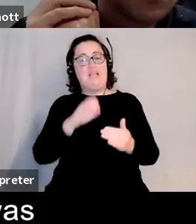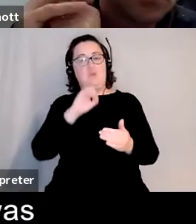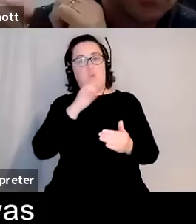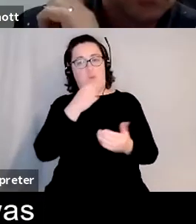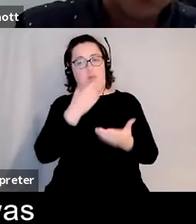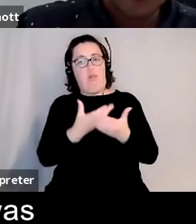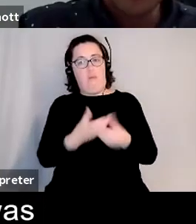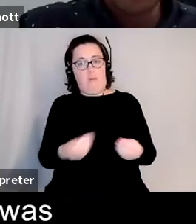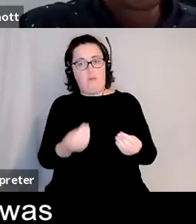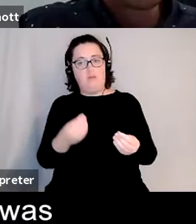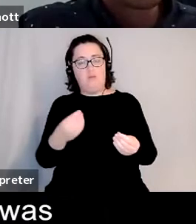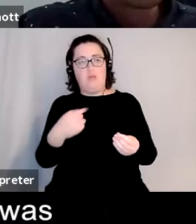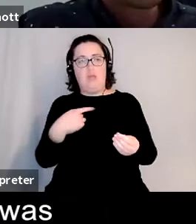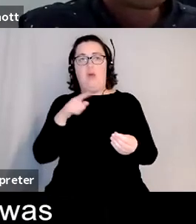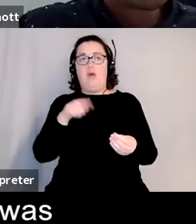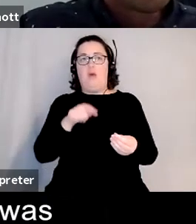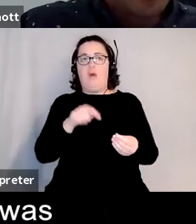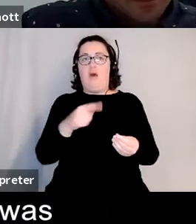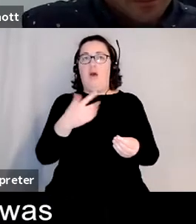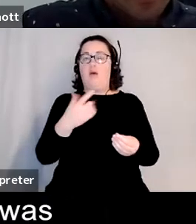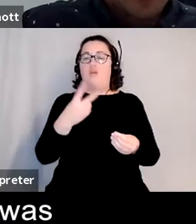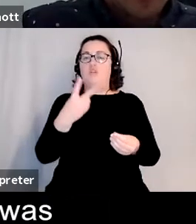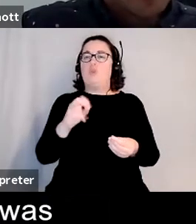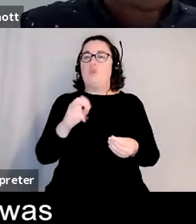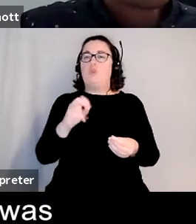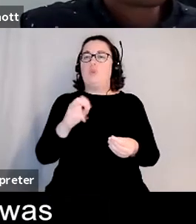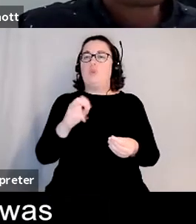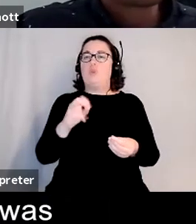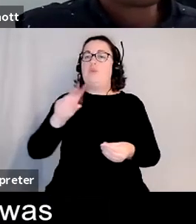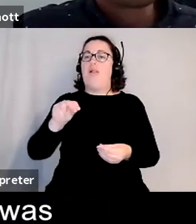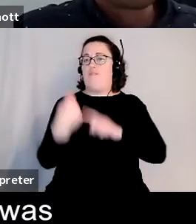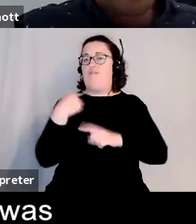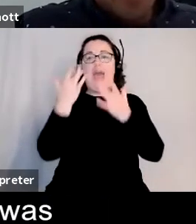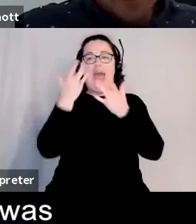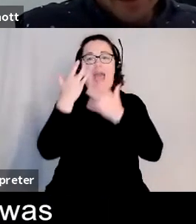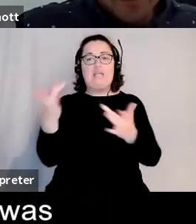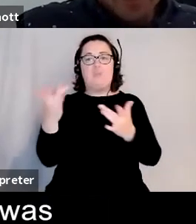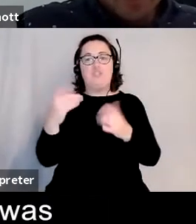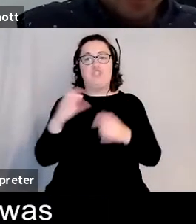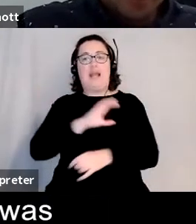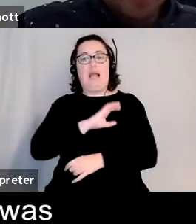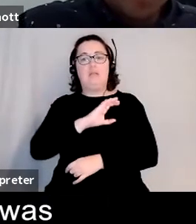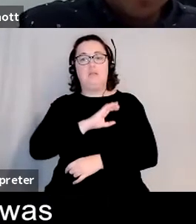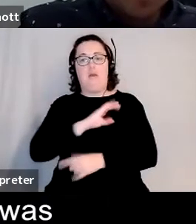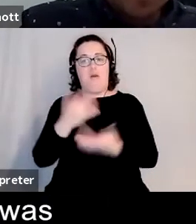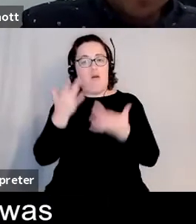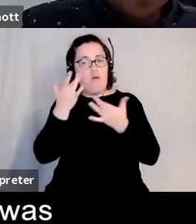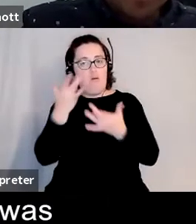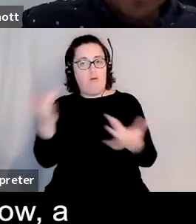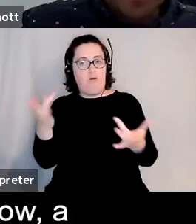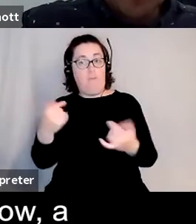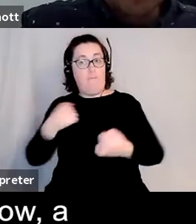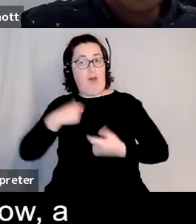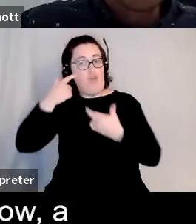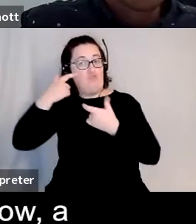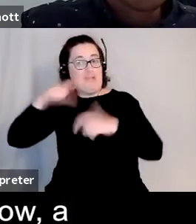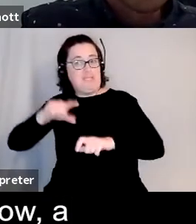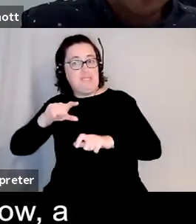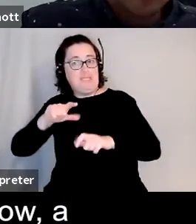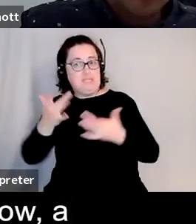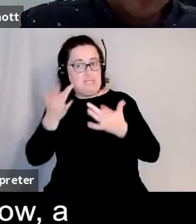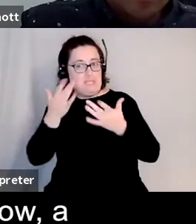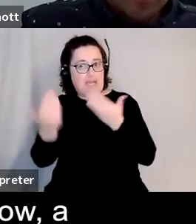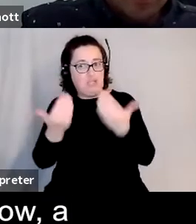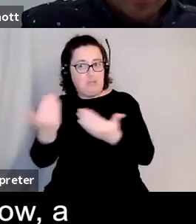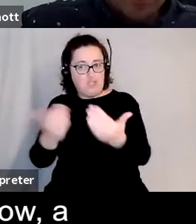it was a title of an exhibition i had in 2012 when i was away in canada on my own doing a residency and it was very much